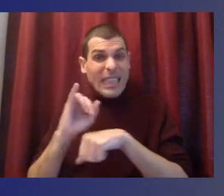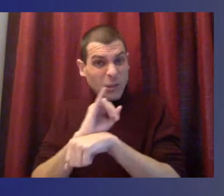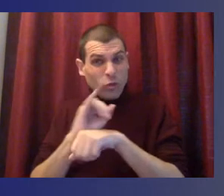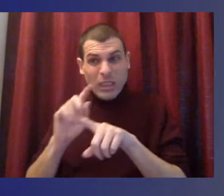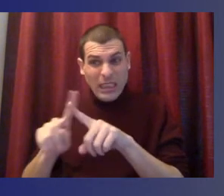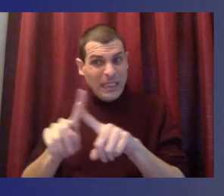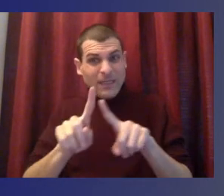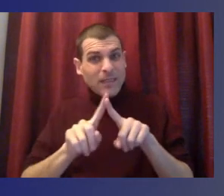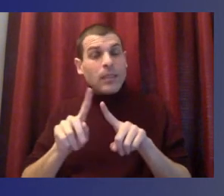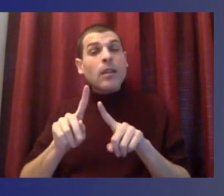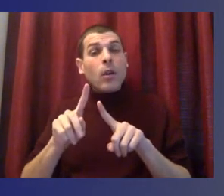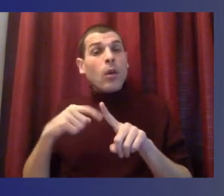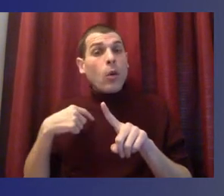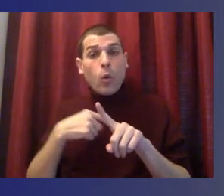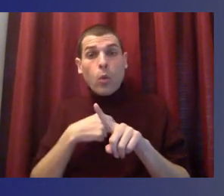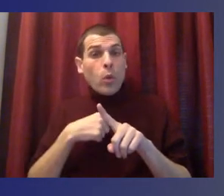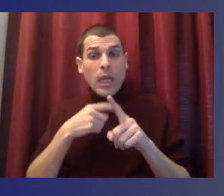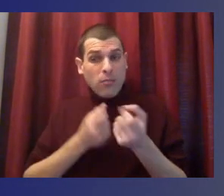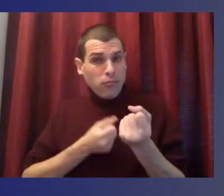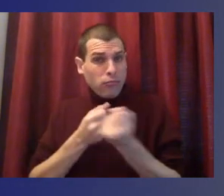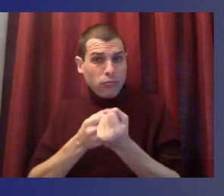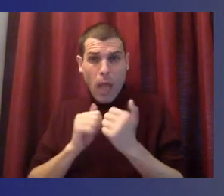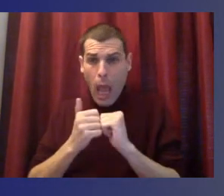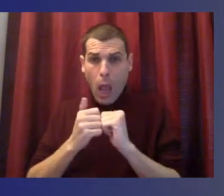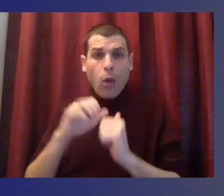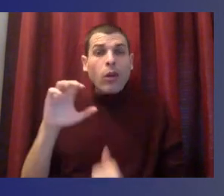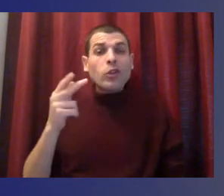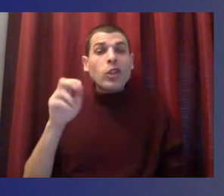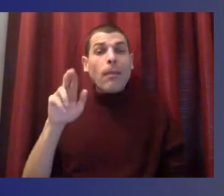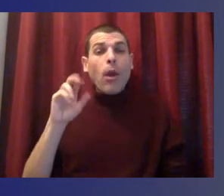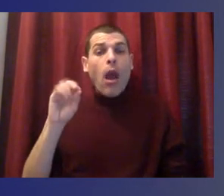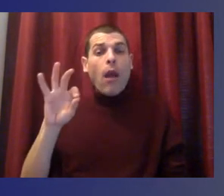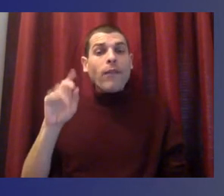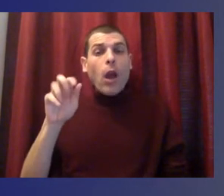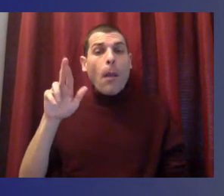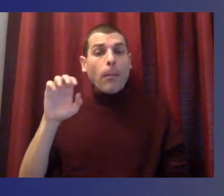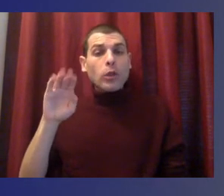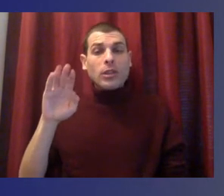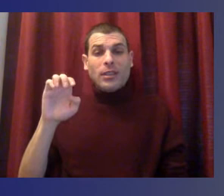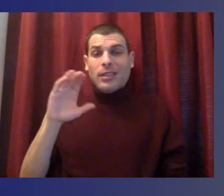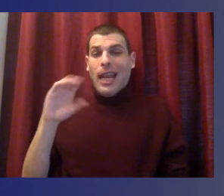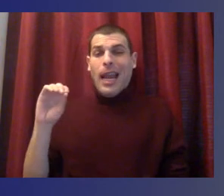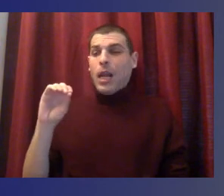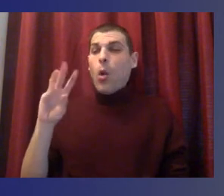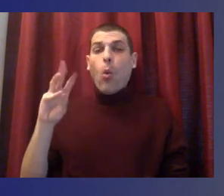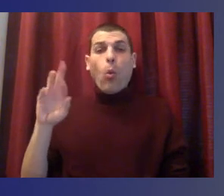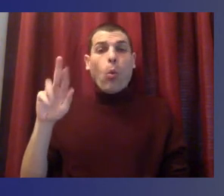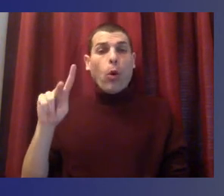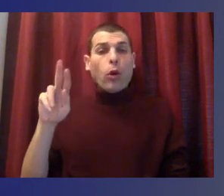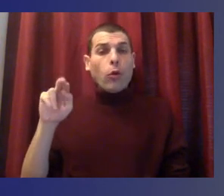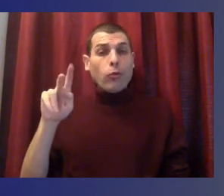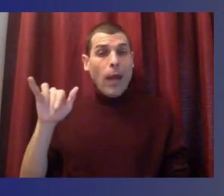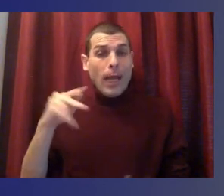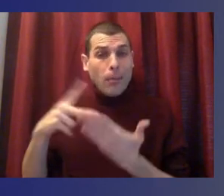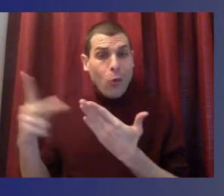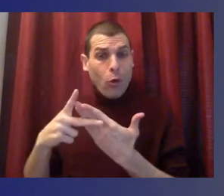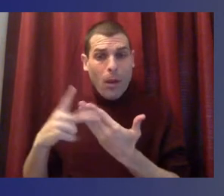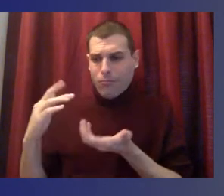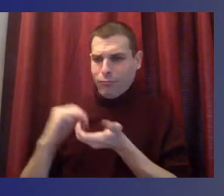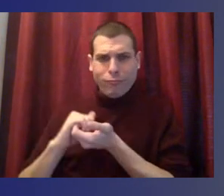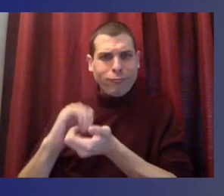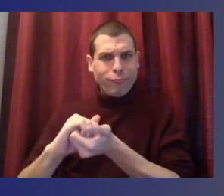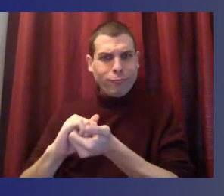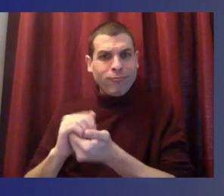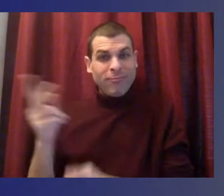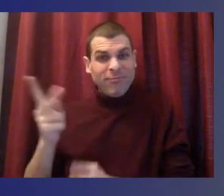Chamber of Commerce and the Work Ready Program, both of which have been very generous and very supportive of the Gresham-Barlow School Districts,